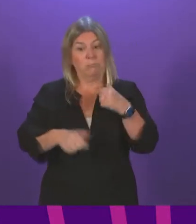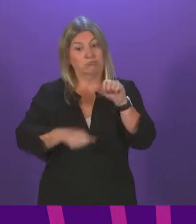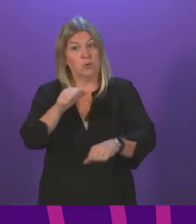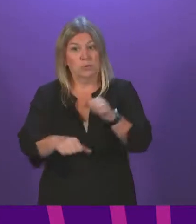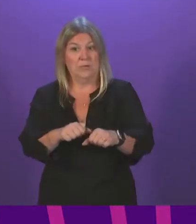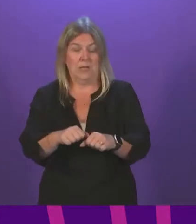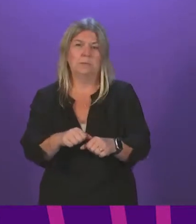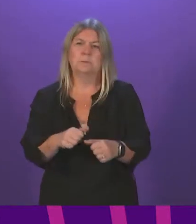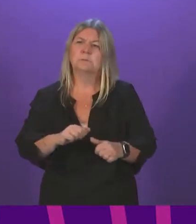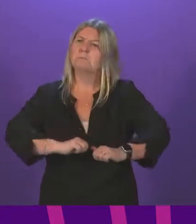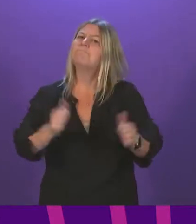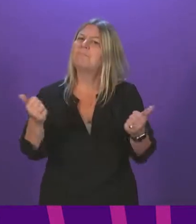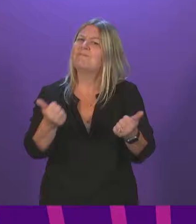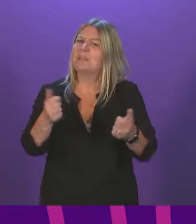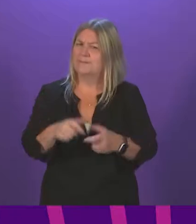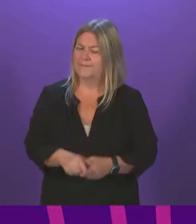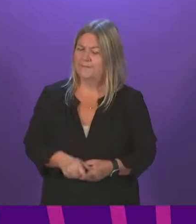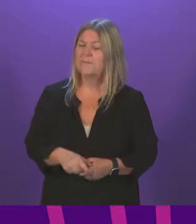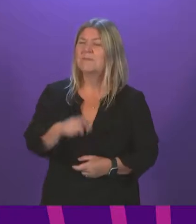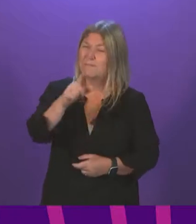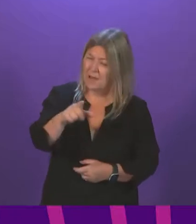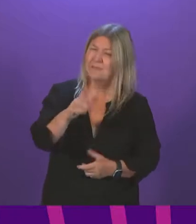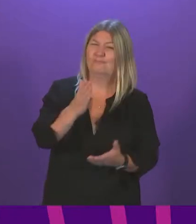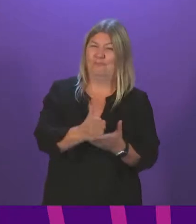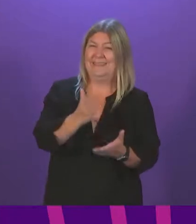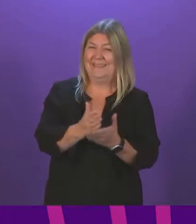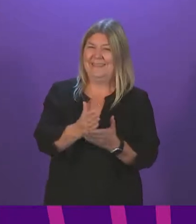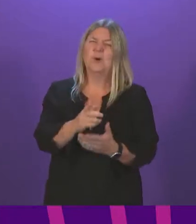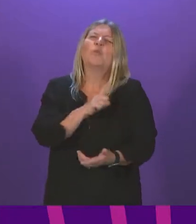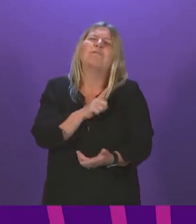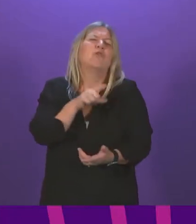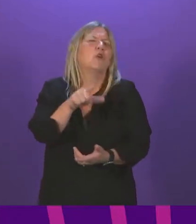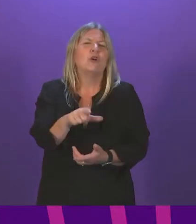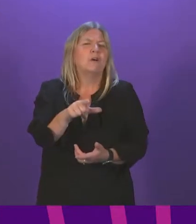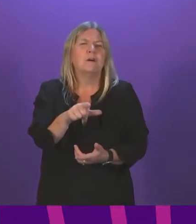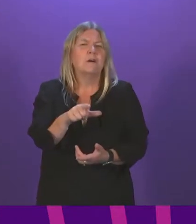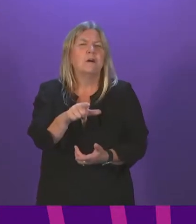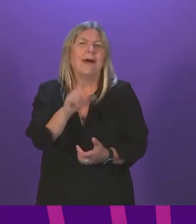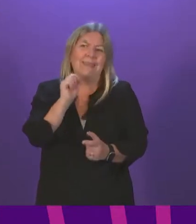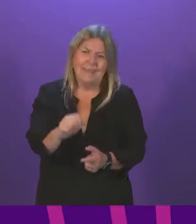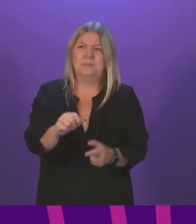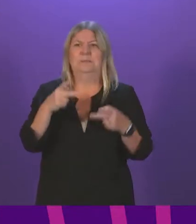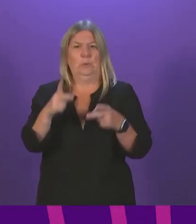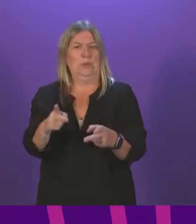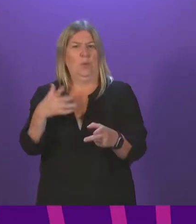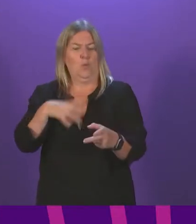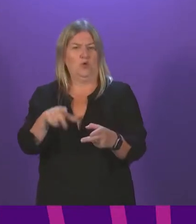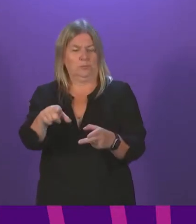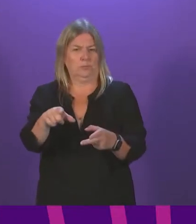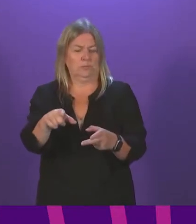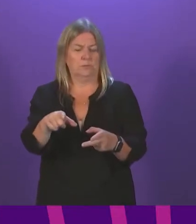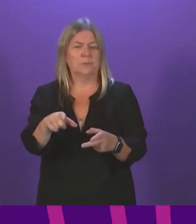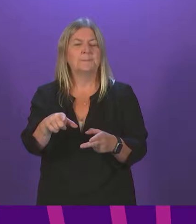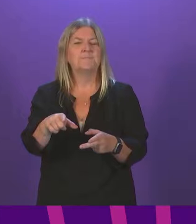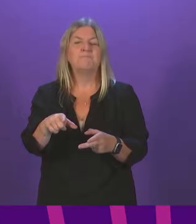But we fundamentally come back to the core motivation behind this particular move. The core motivation